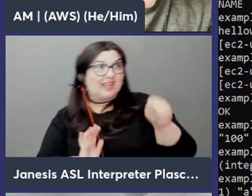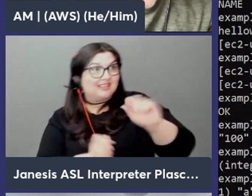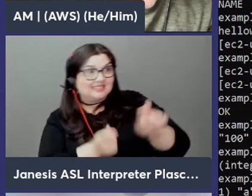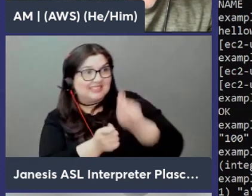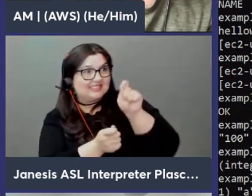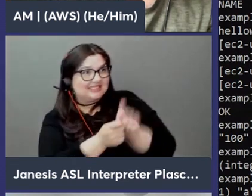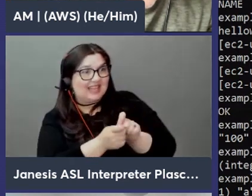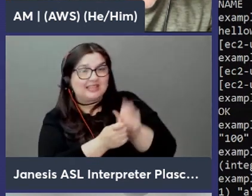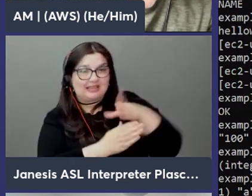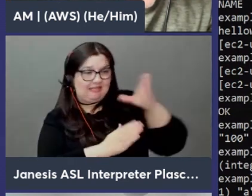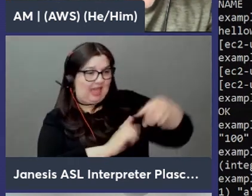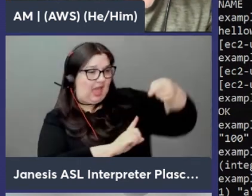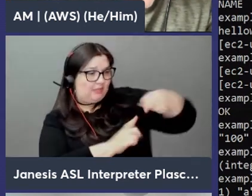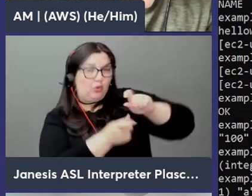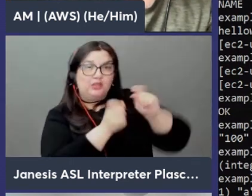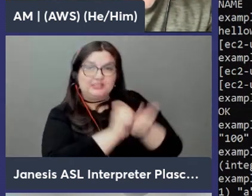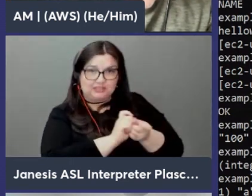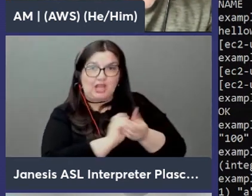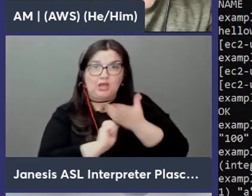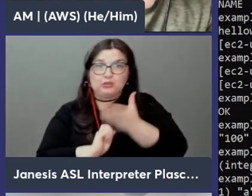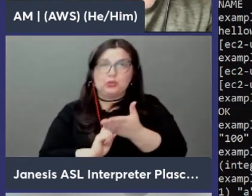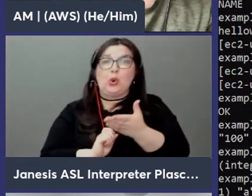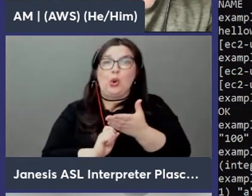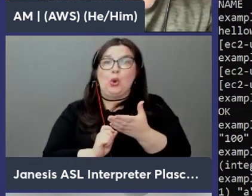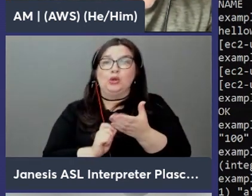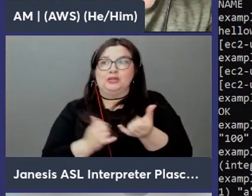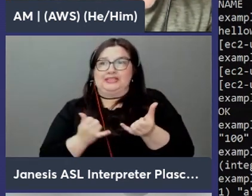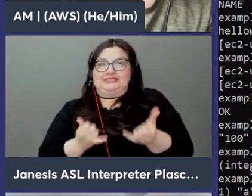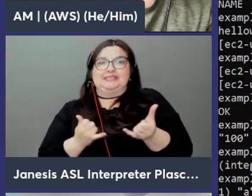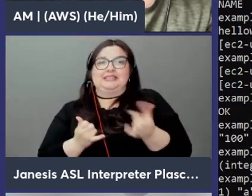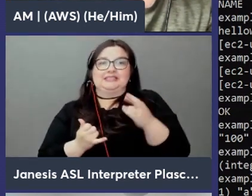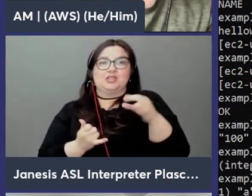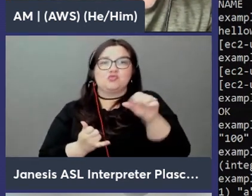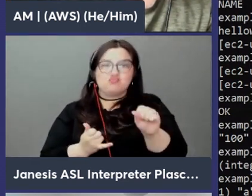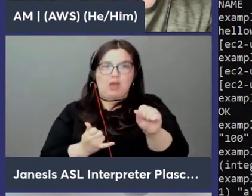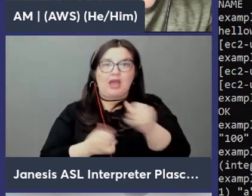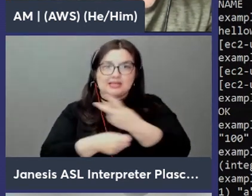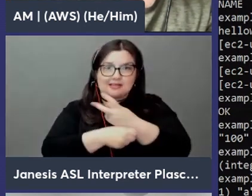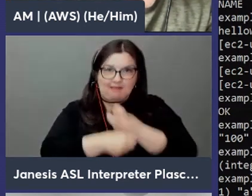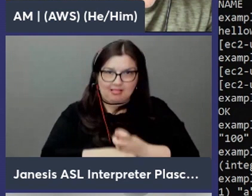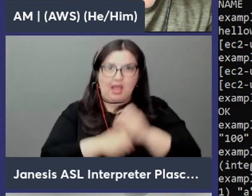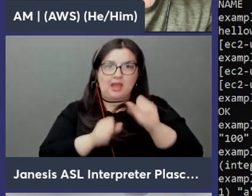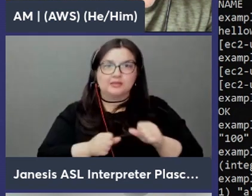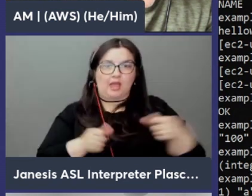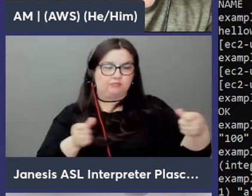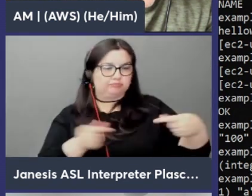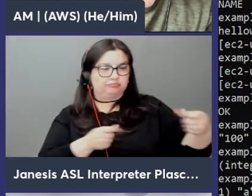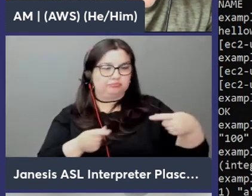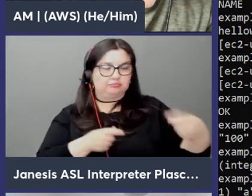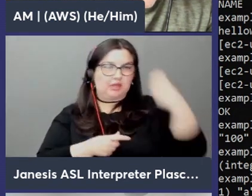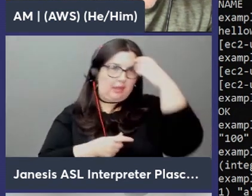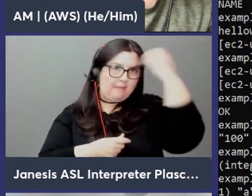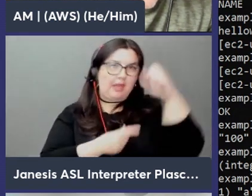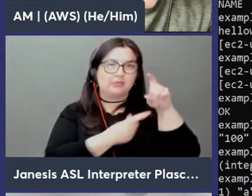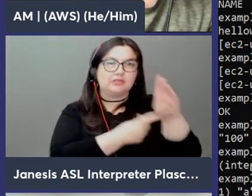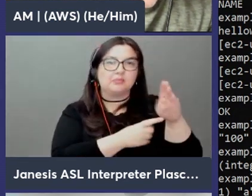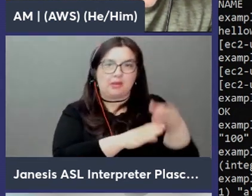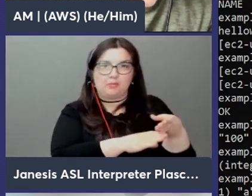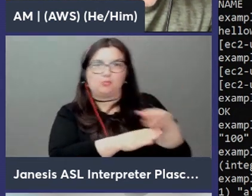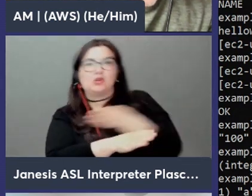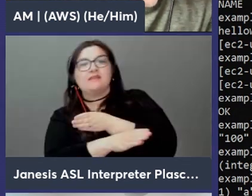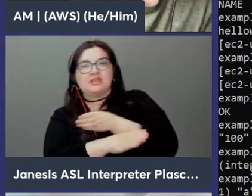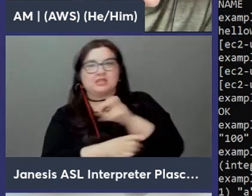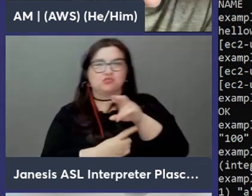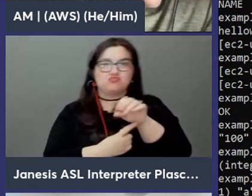just change the endpoint and your existing redis client and redis application can just talk to memory db instead of uh you know your previous redis implementation